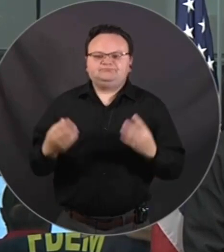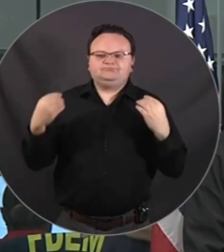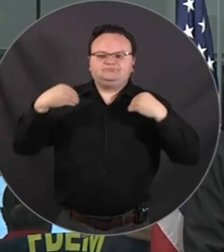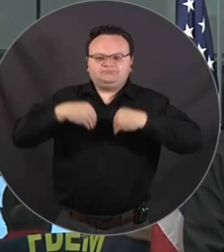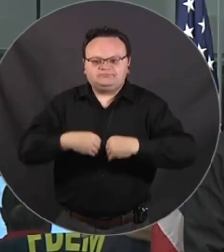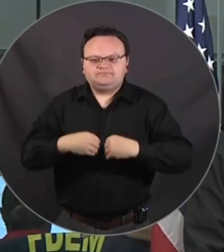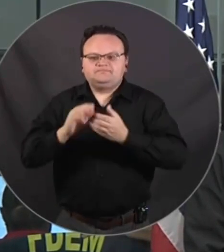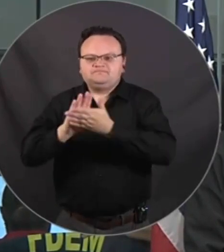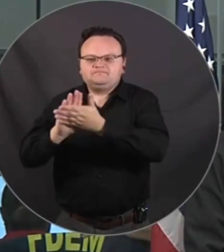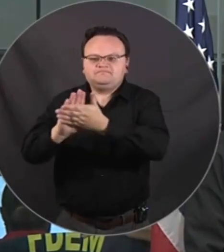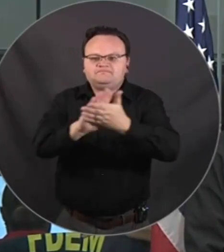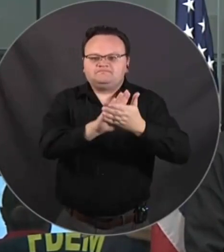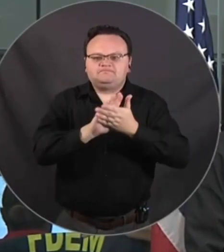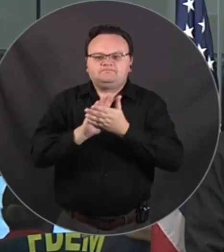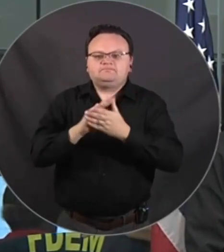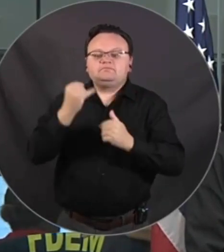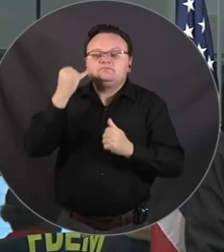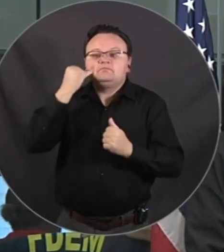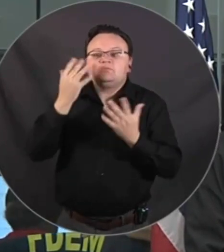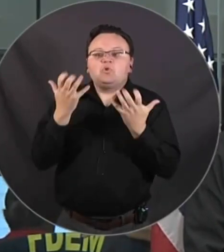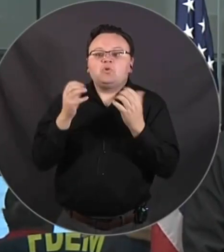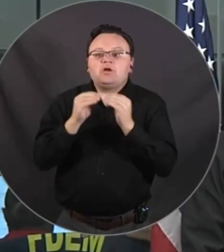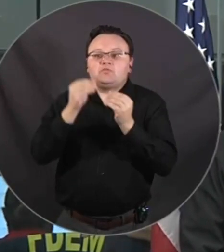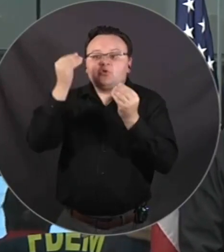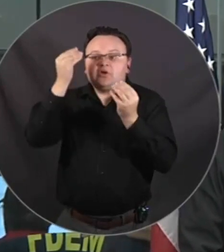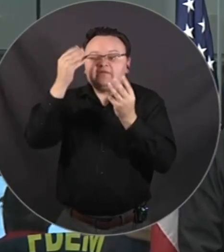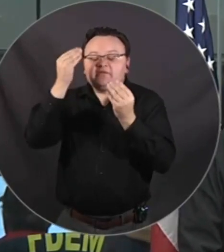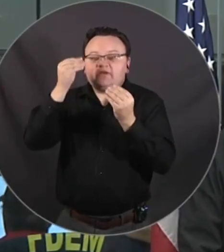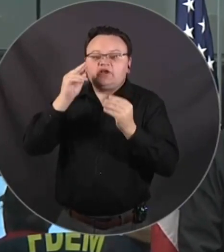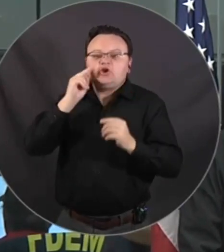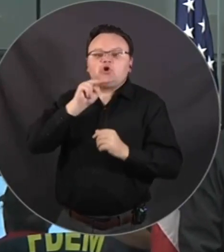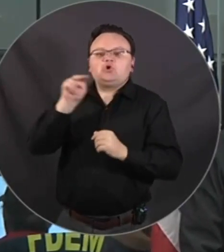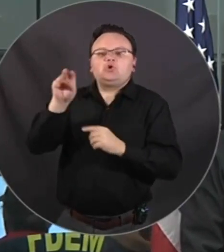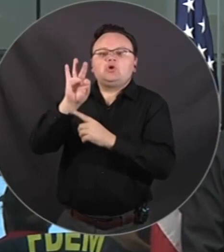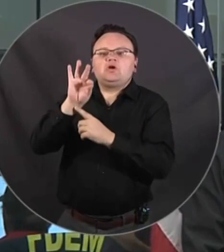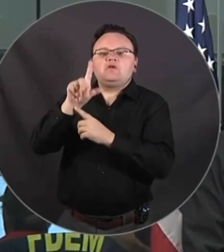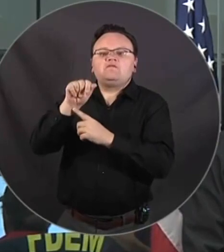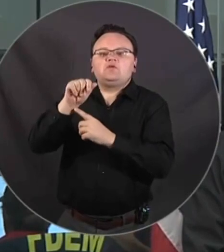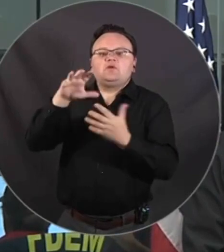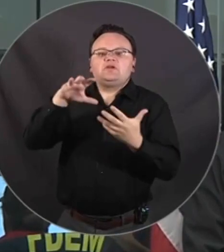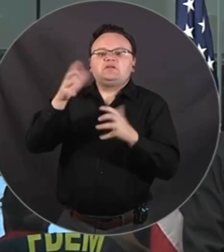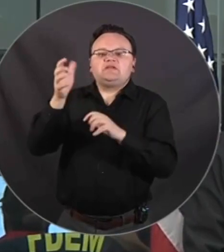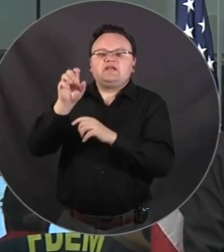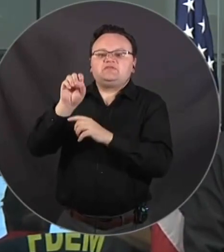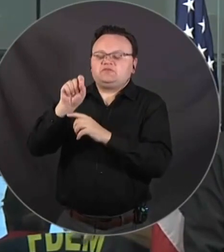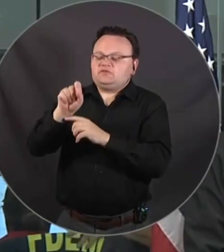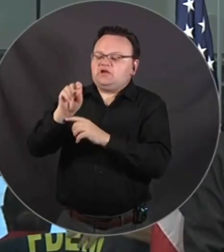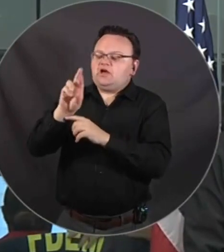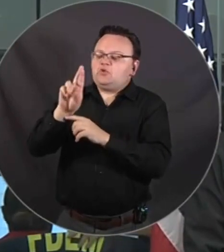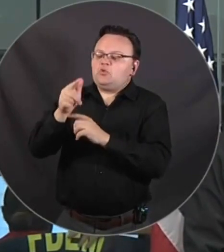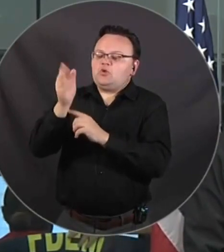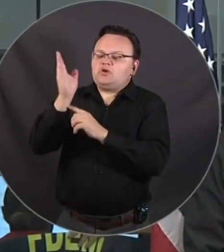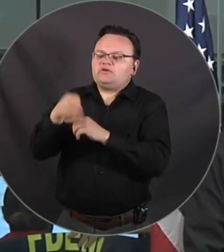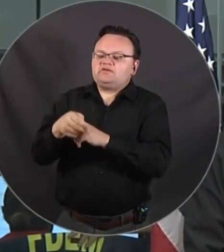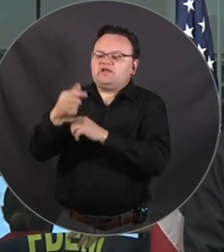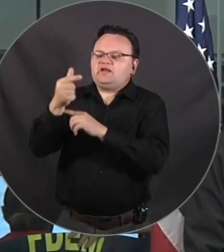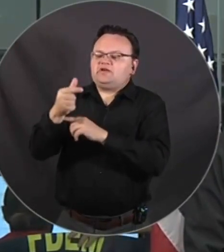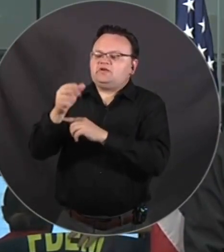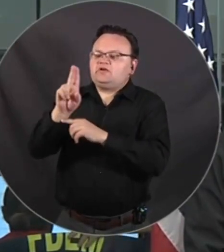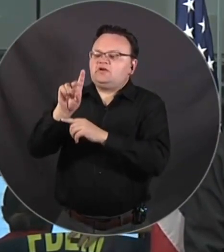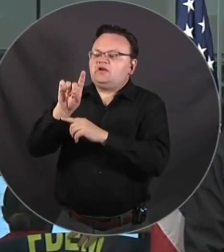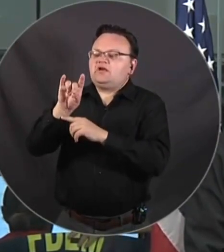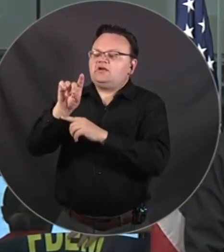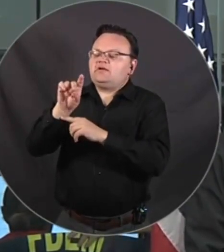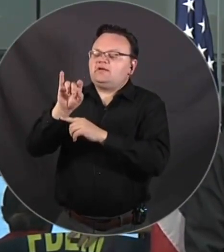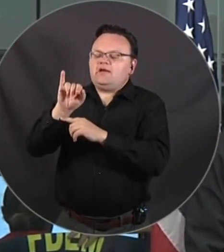More information on mucking and gutting, as we've talked about today, is available on floridadisaster.org slash guide. Some safety